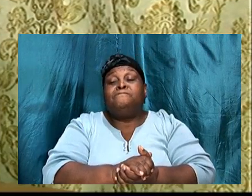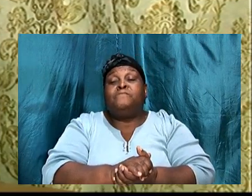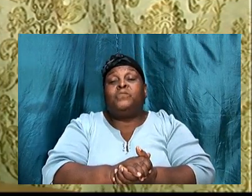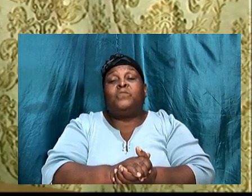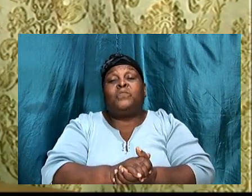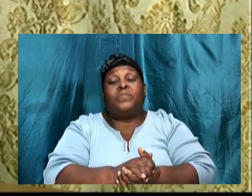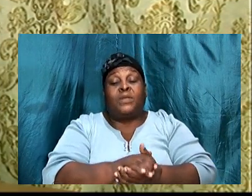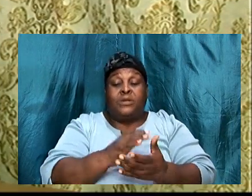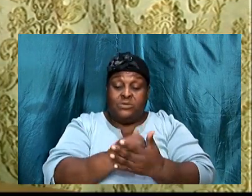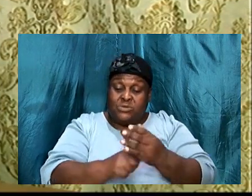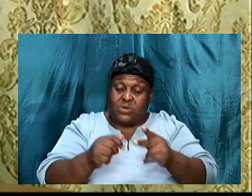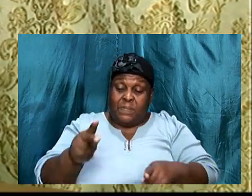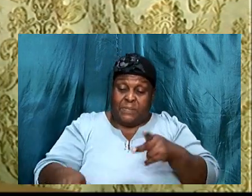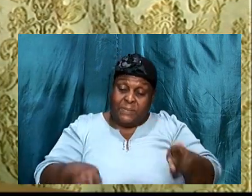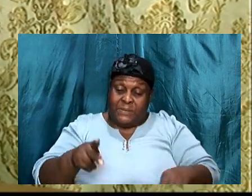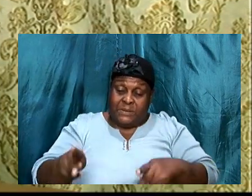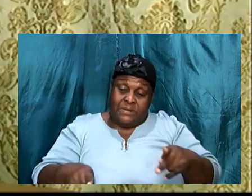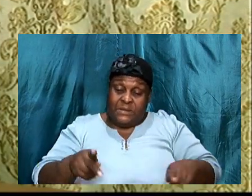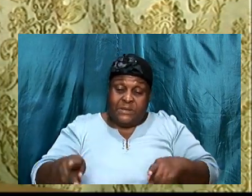some folks,